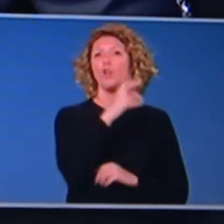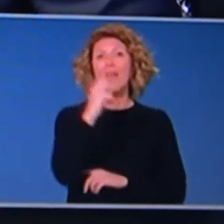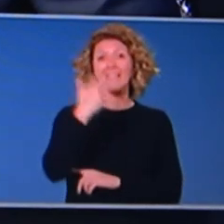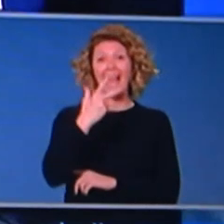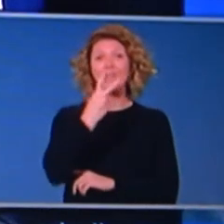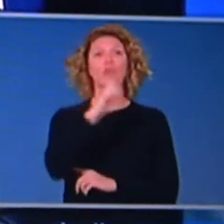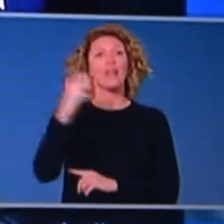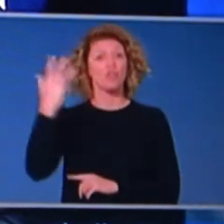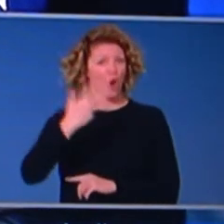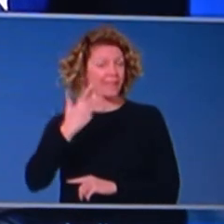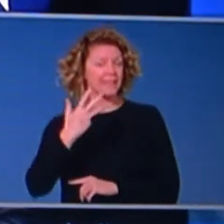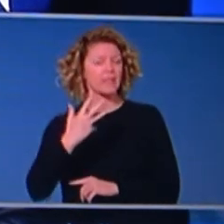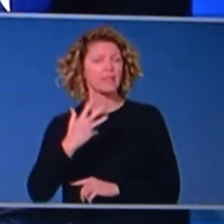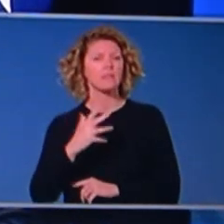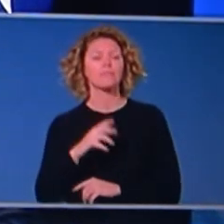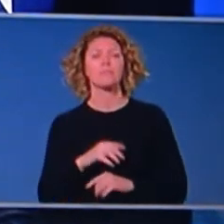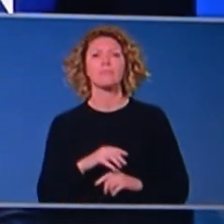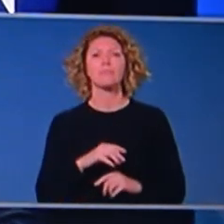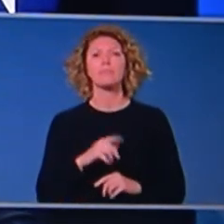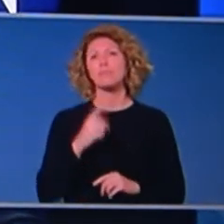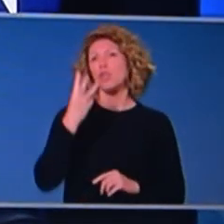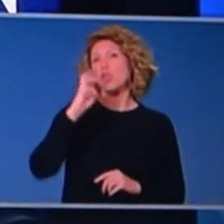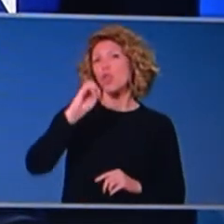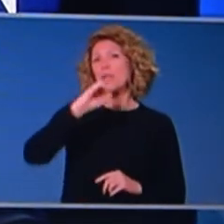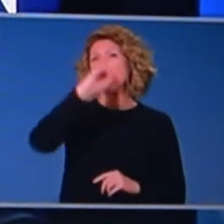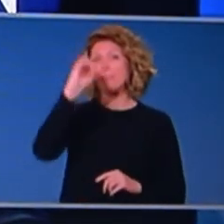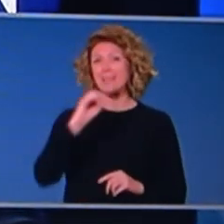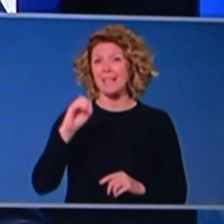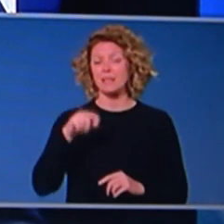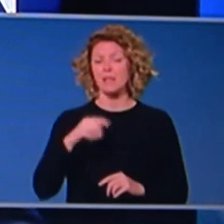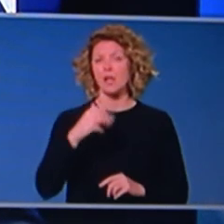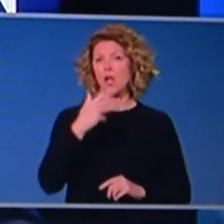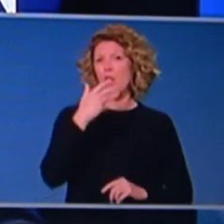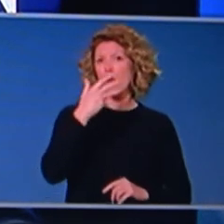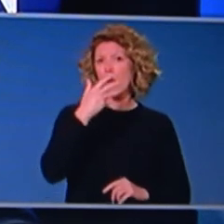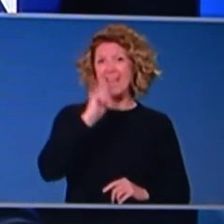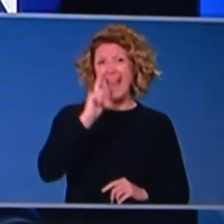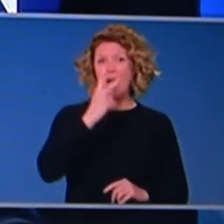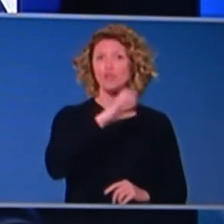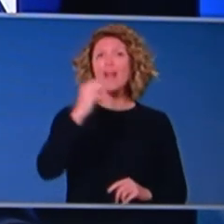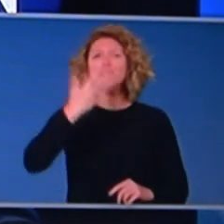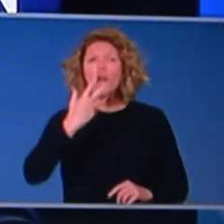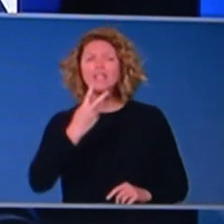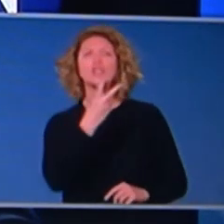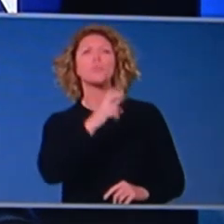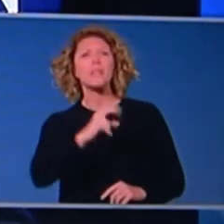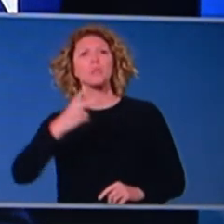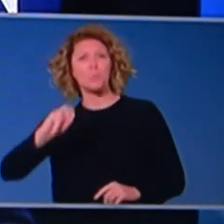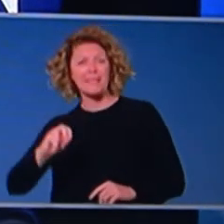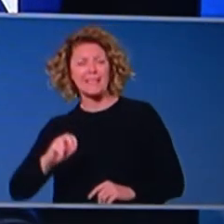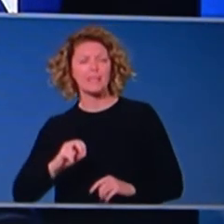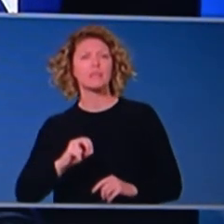expecting just over a 30 per cent fall in 19-20, the current financial year, and in 2021,